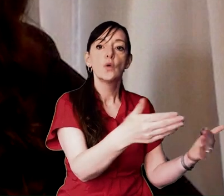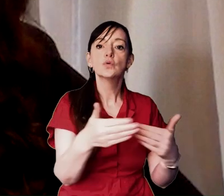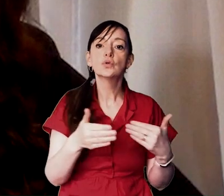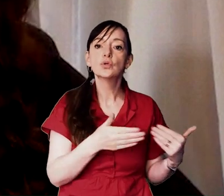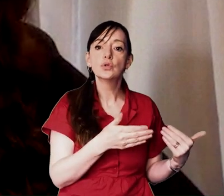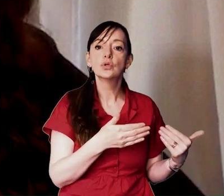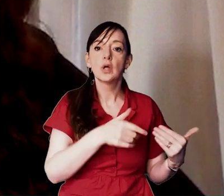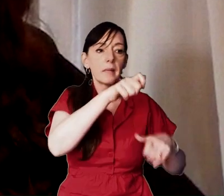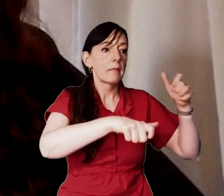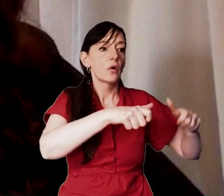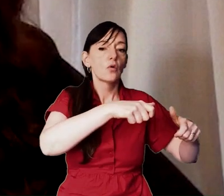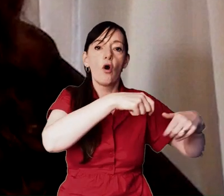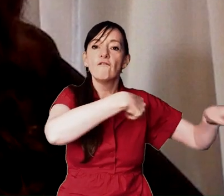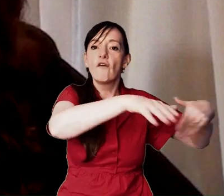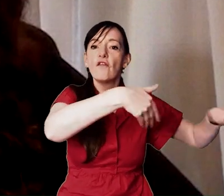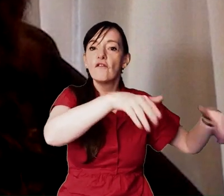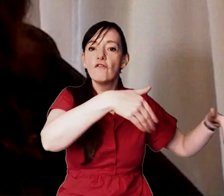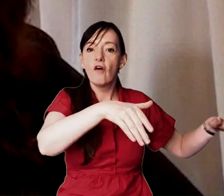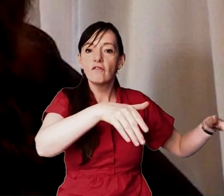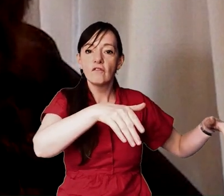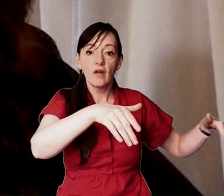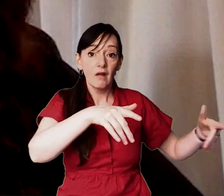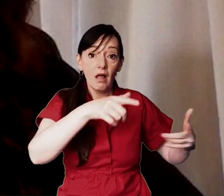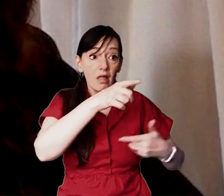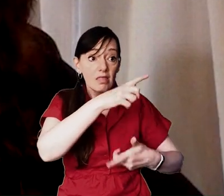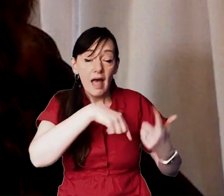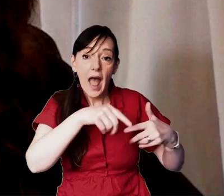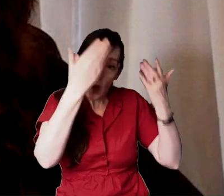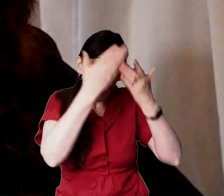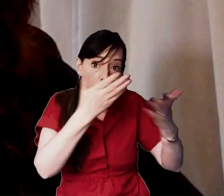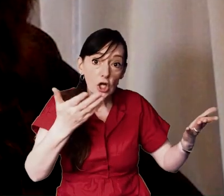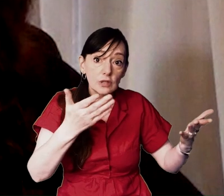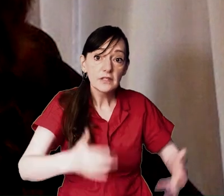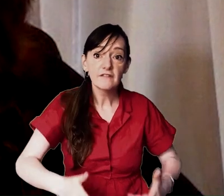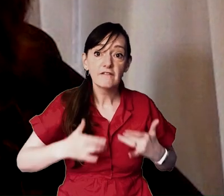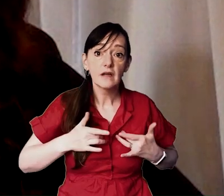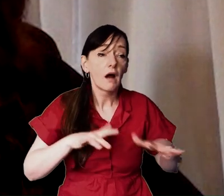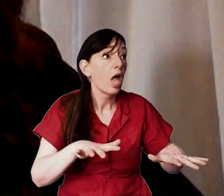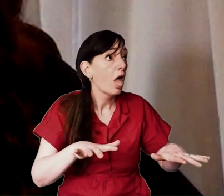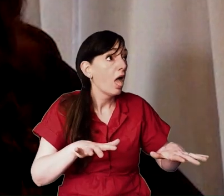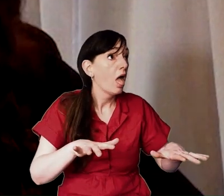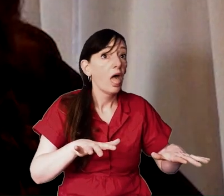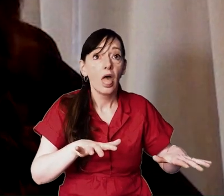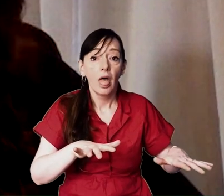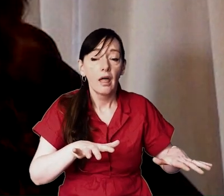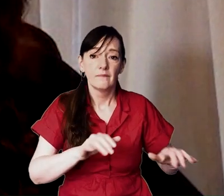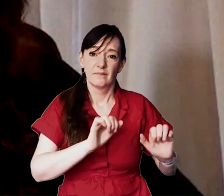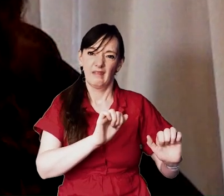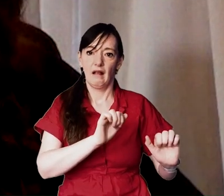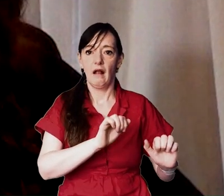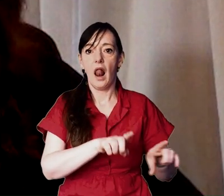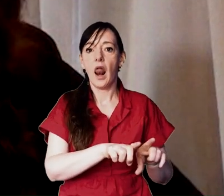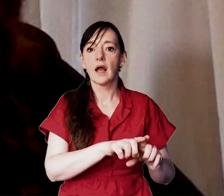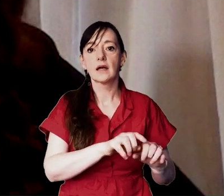been sent home they've shut up shop and abandoned their worshipers just when they've needed them the most secular gods make poor lovers